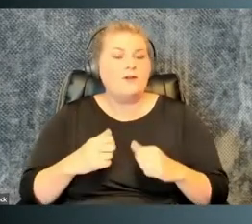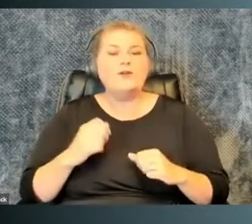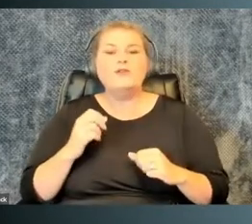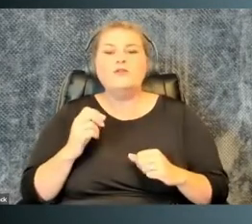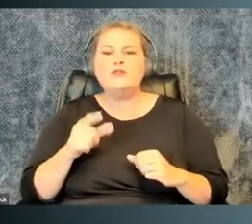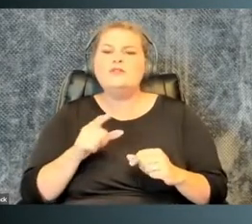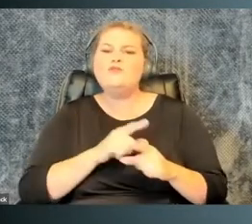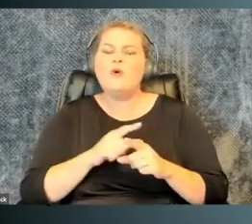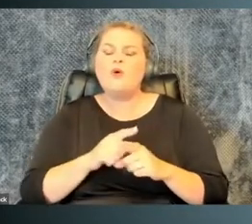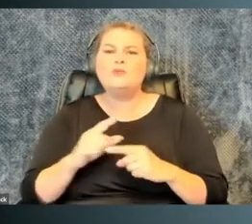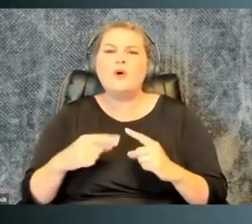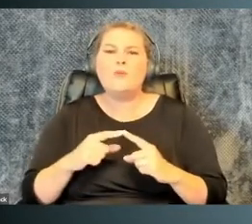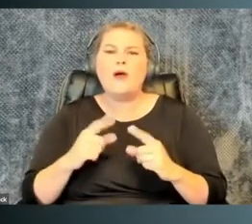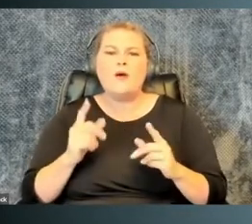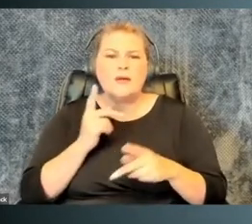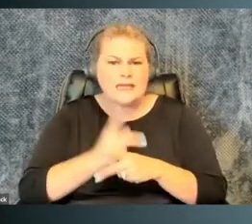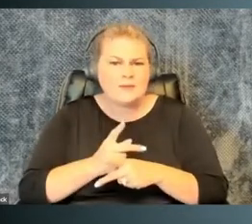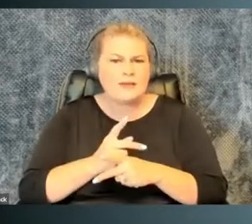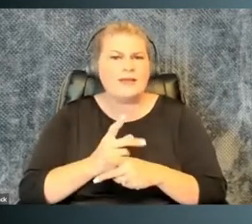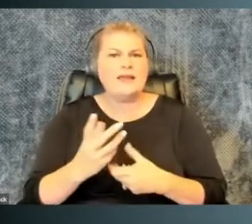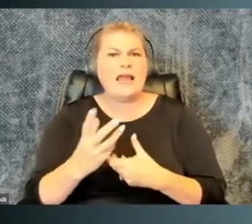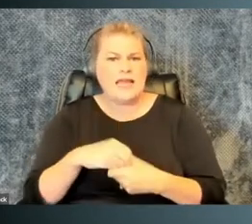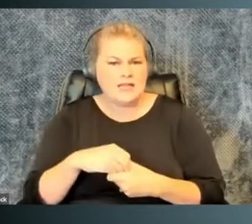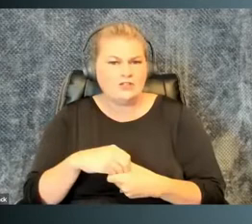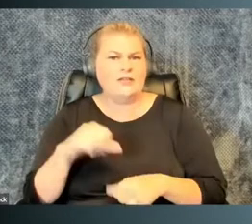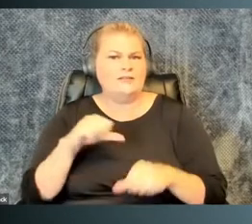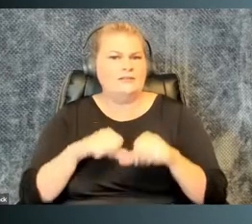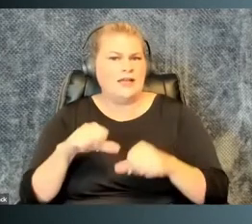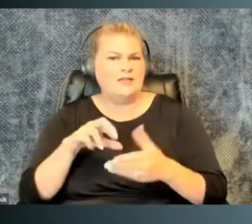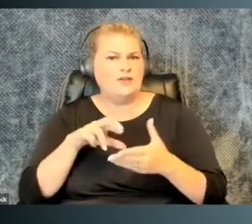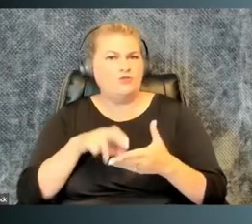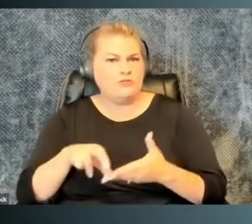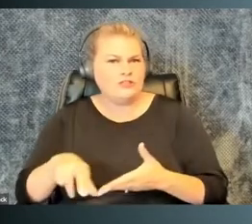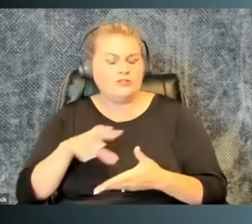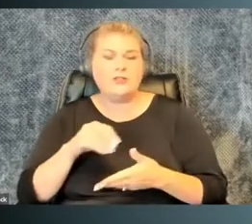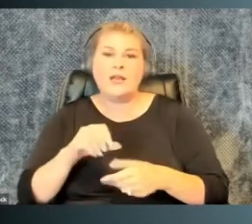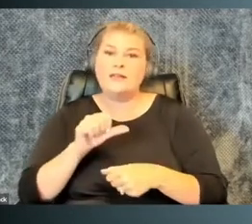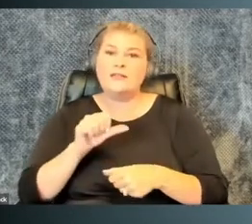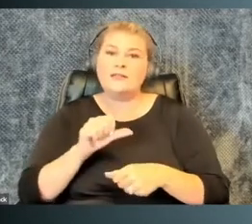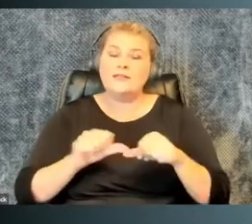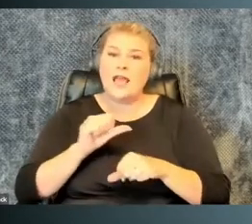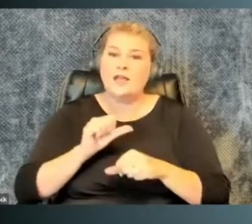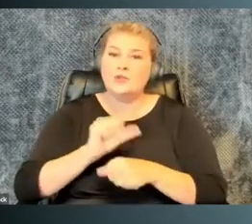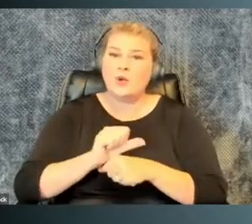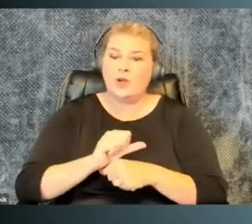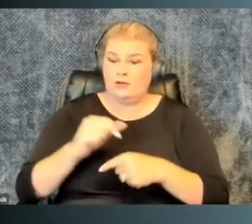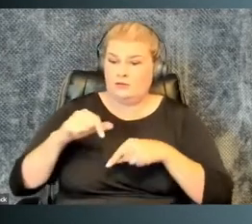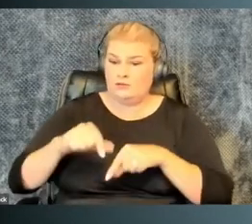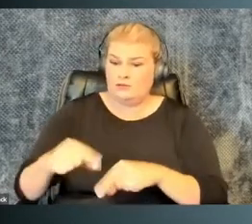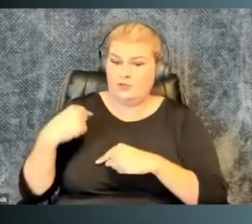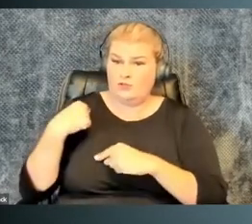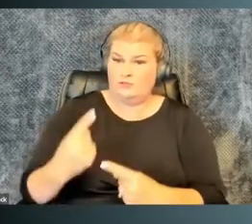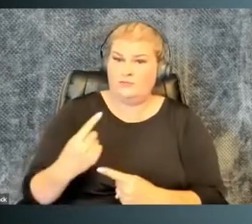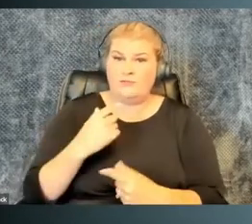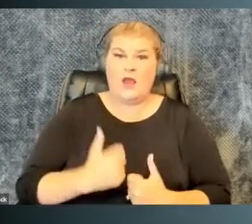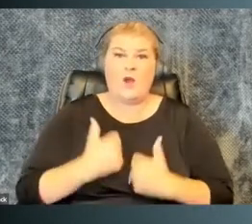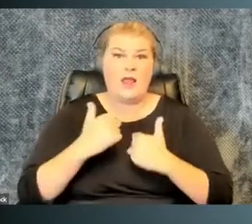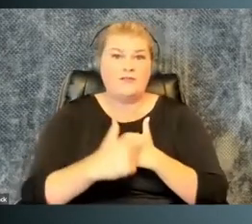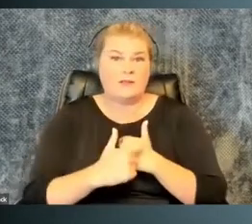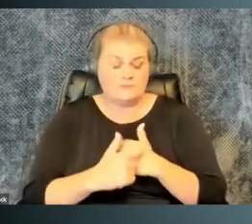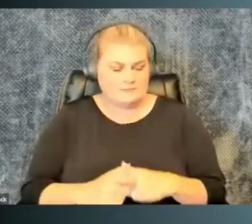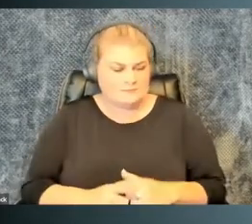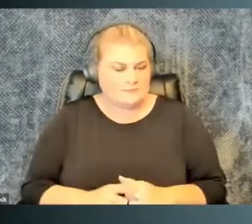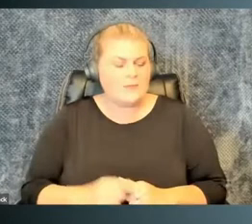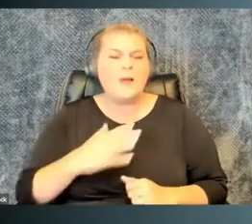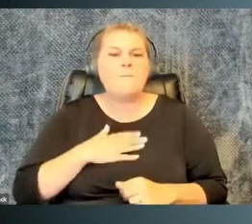disabled during their lives. So this is also about keeping and engaging in scientific research and science work over